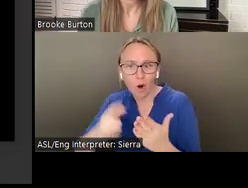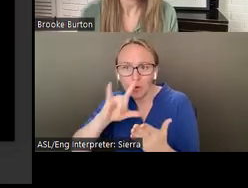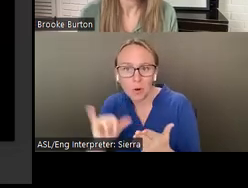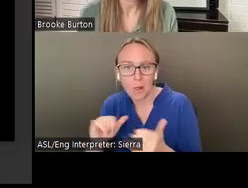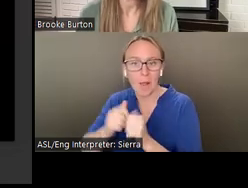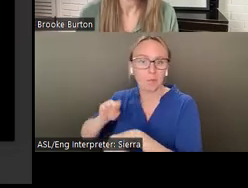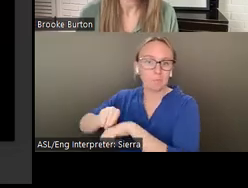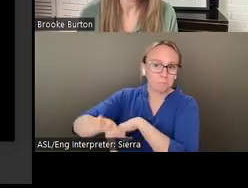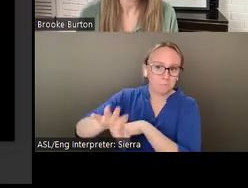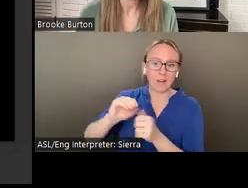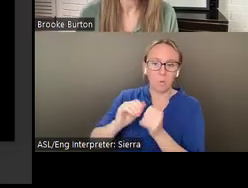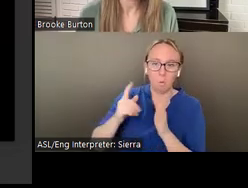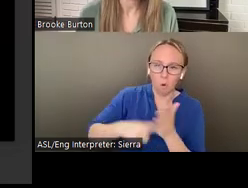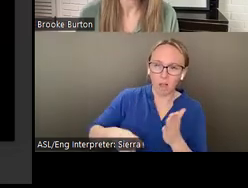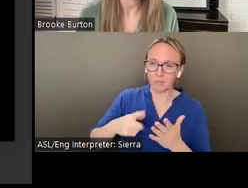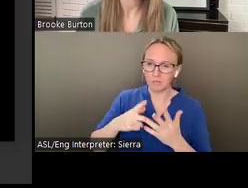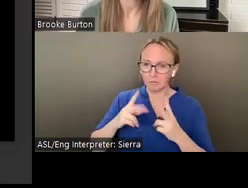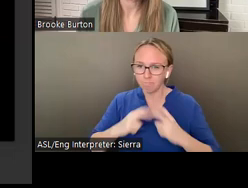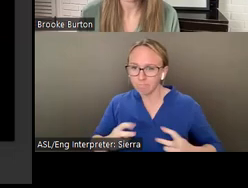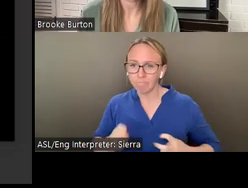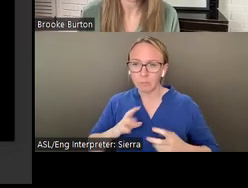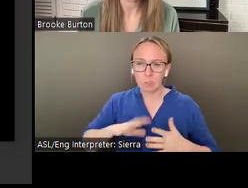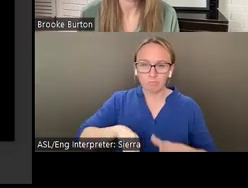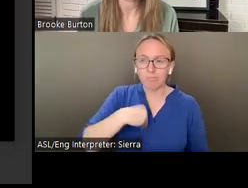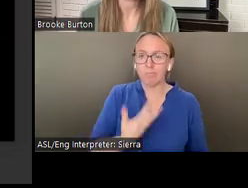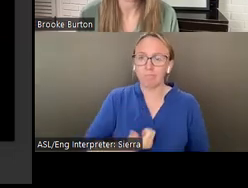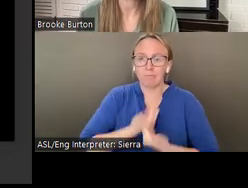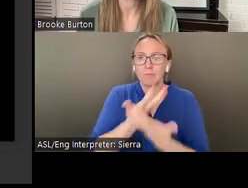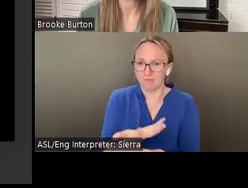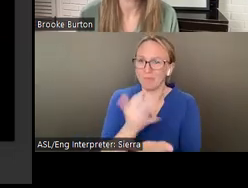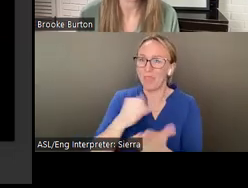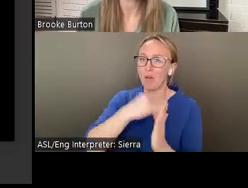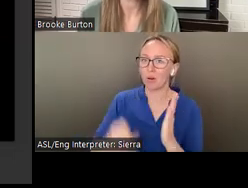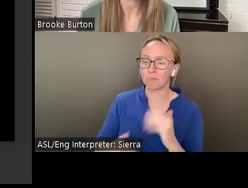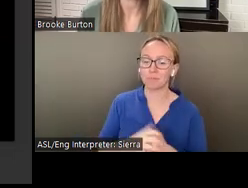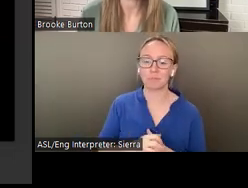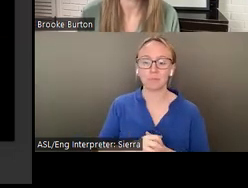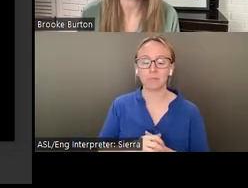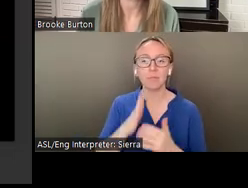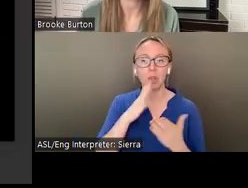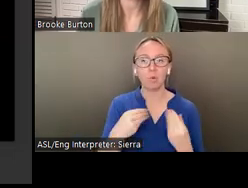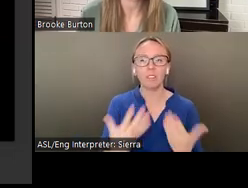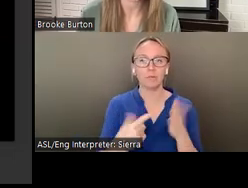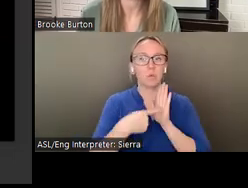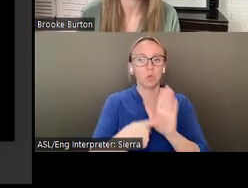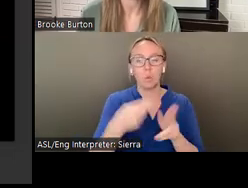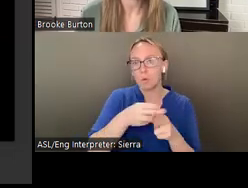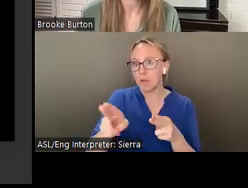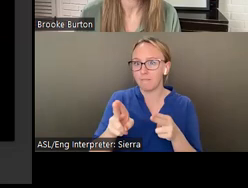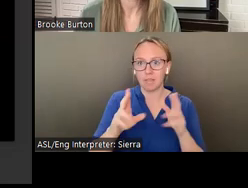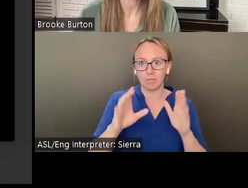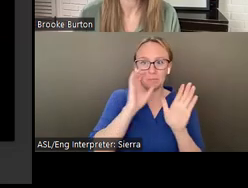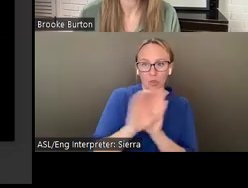So I am going to show a brief little vision of each of their works. So have two slides